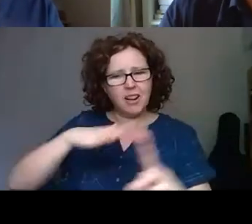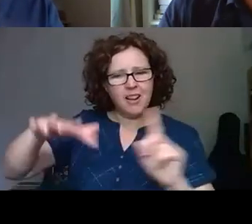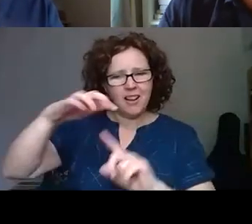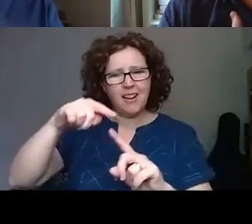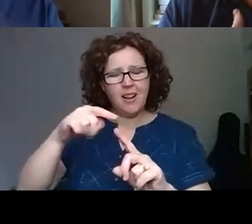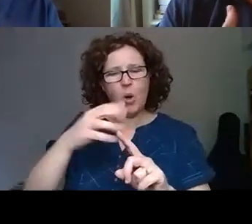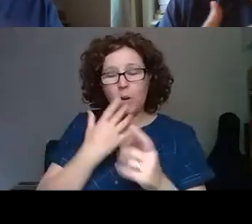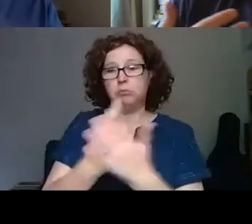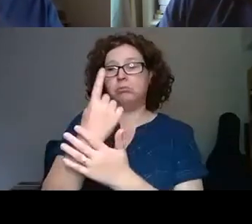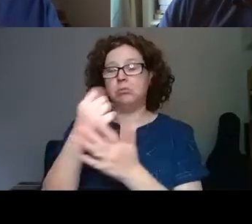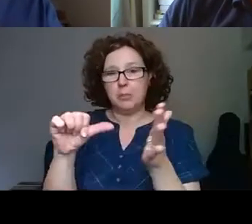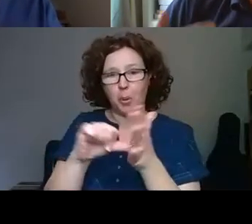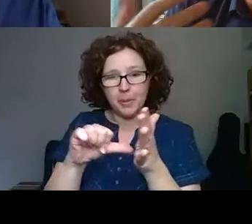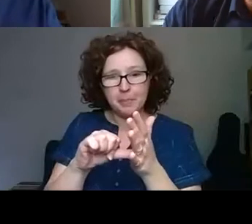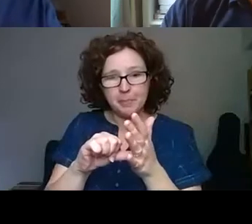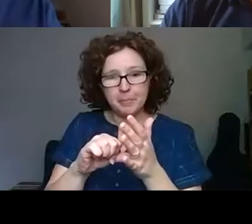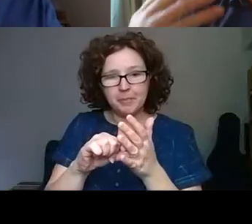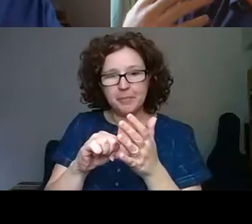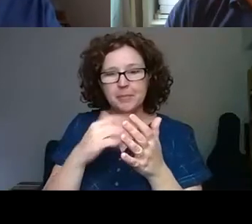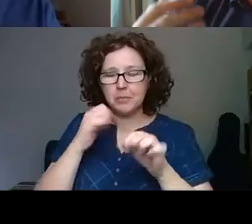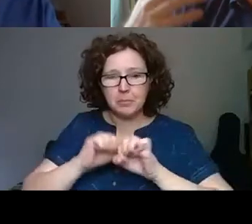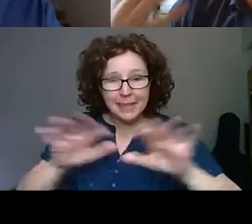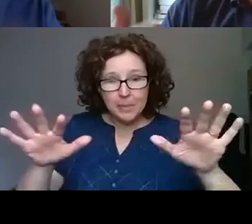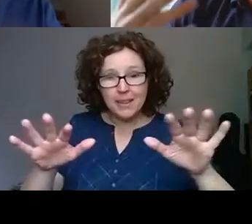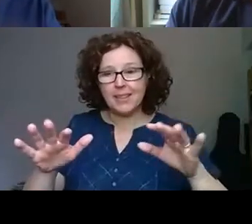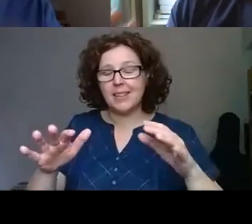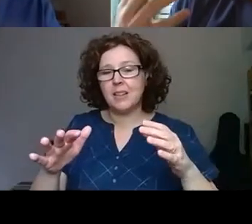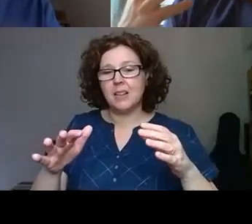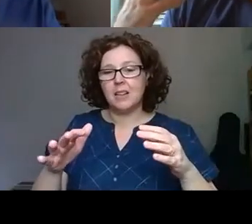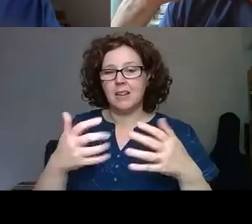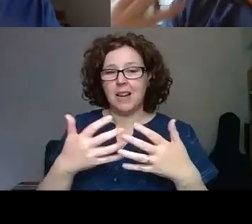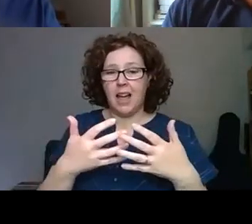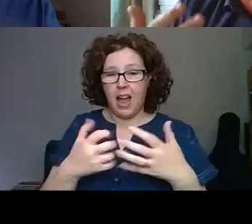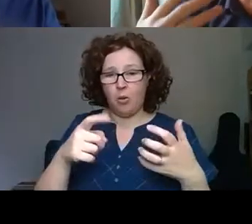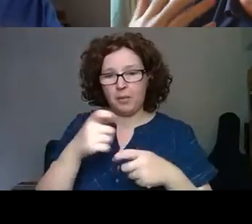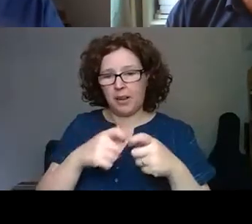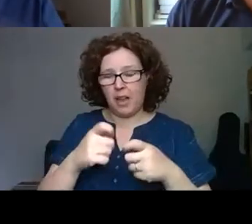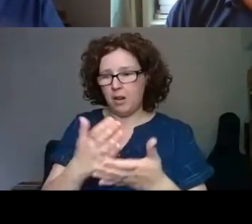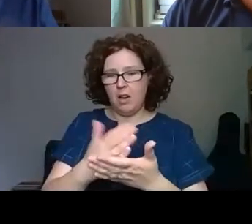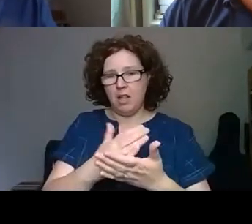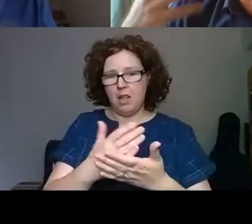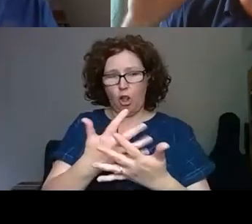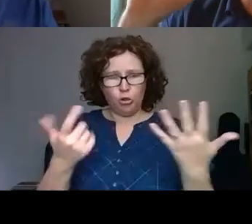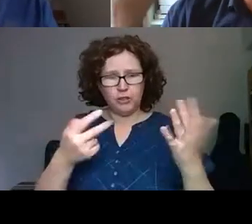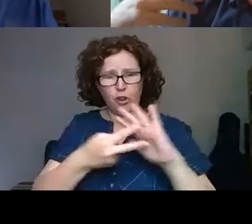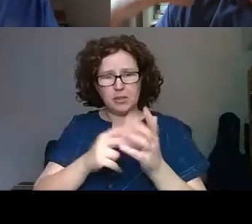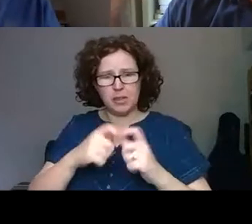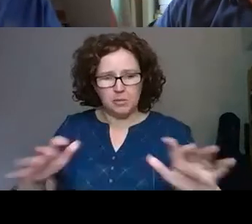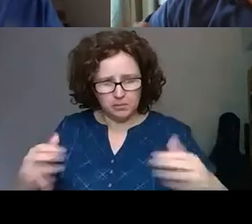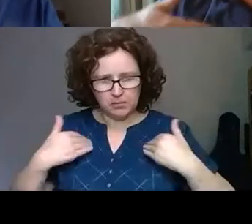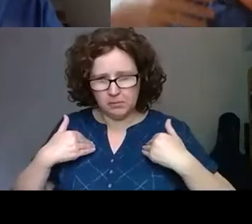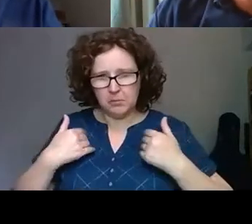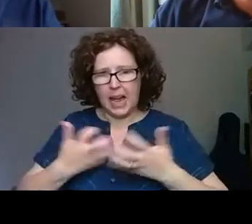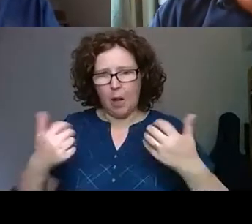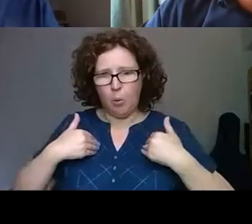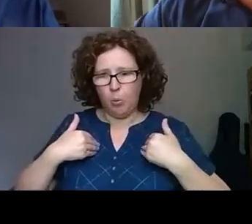problem, this, this, this, you know, the pandemic and how it was an existential challenge to so many organizations to hear your organization